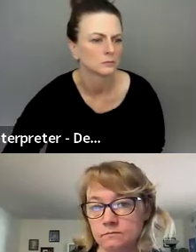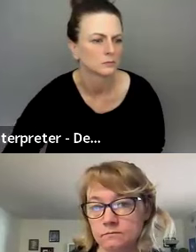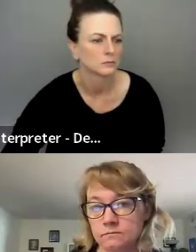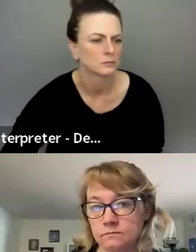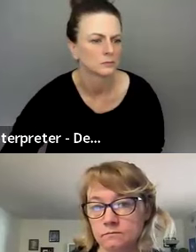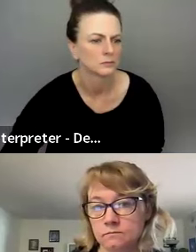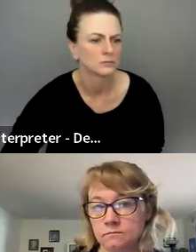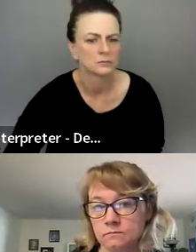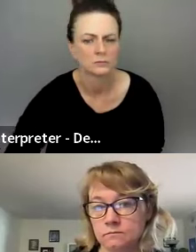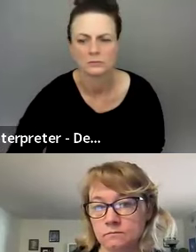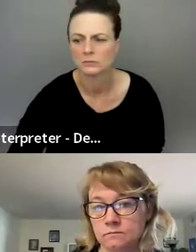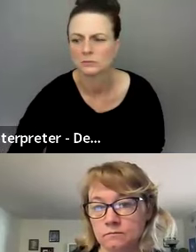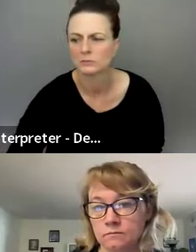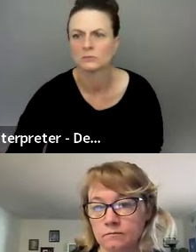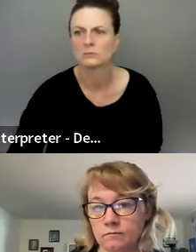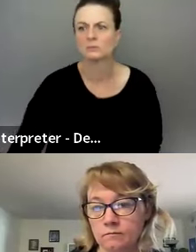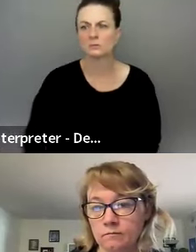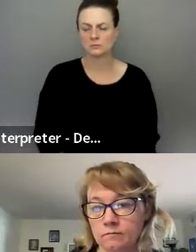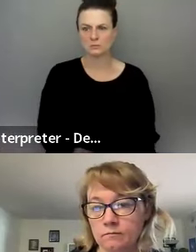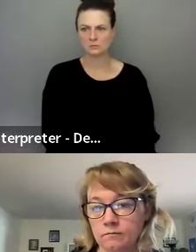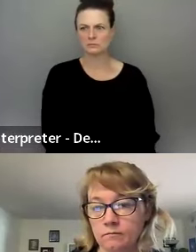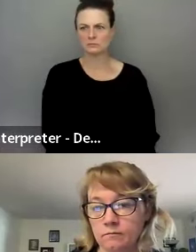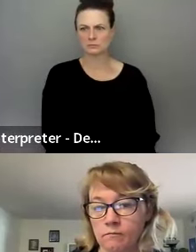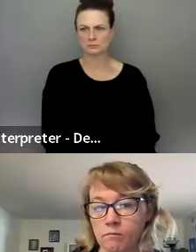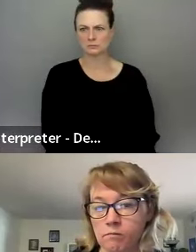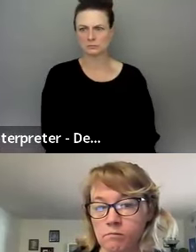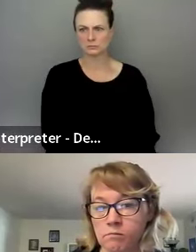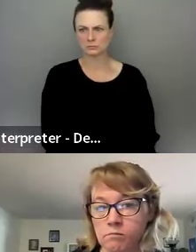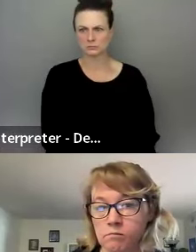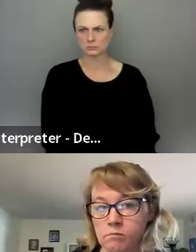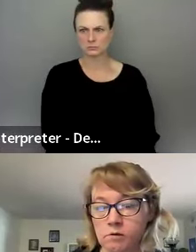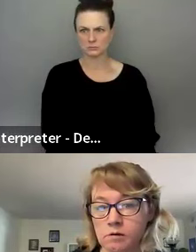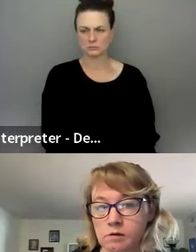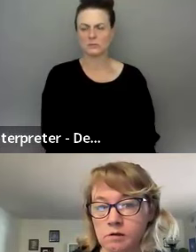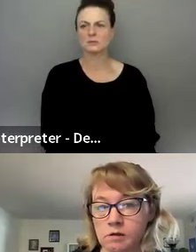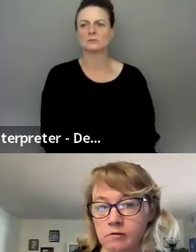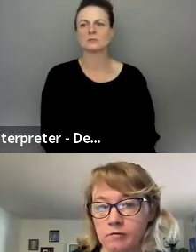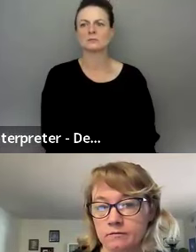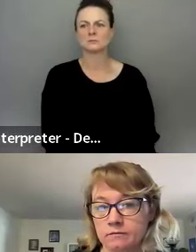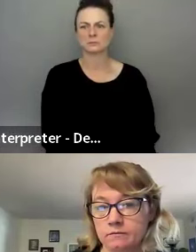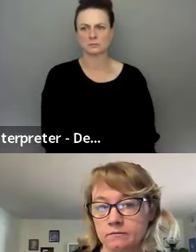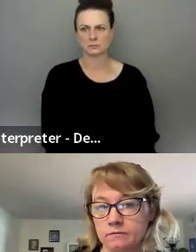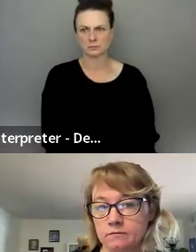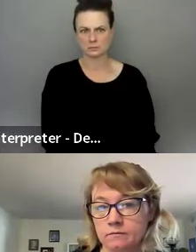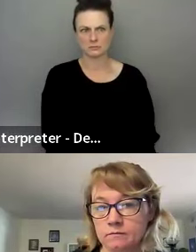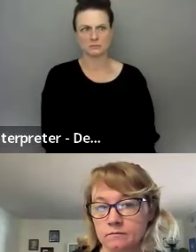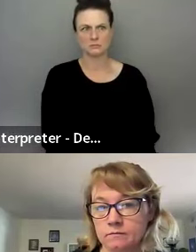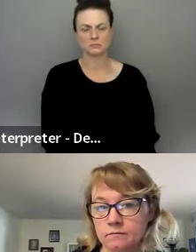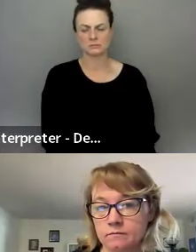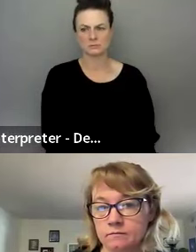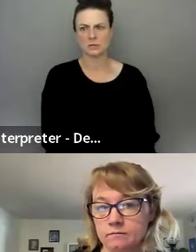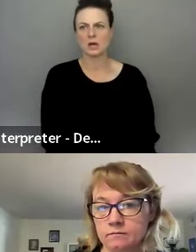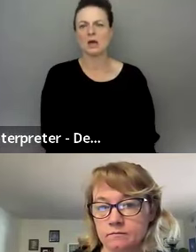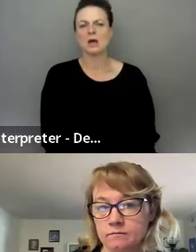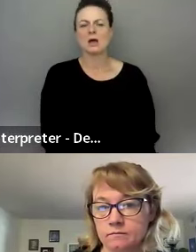backstage, right? Uh, so there is a limit on how many people can be in the platform. Um, and so we're going to have several